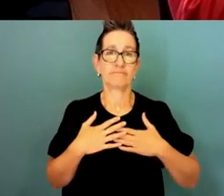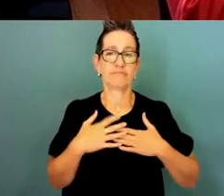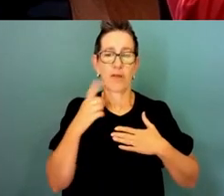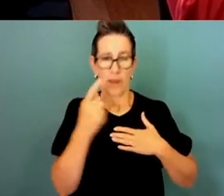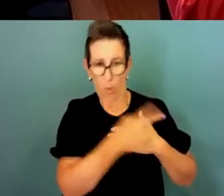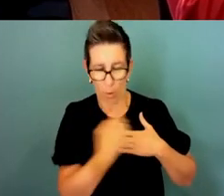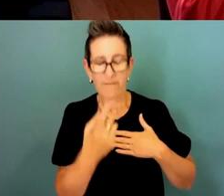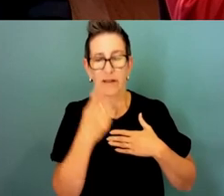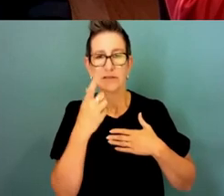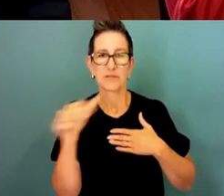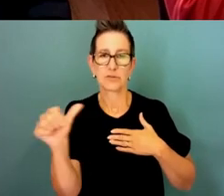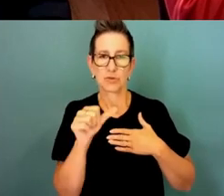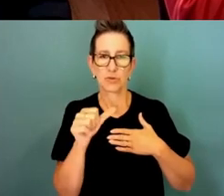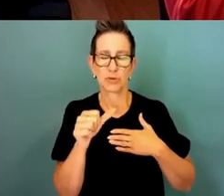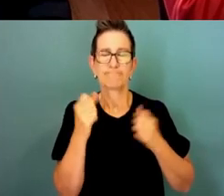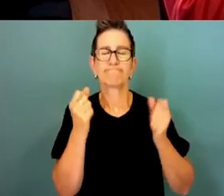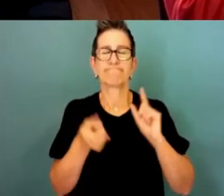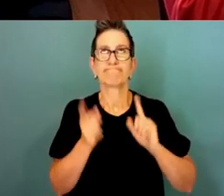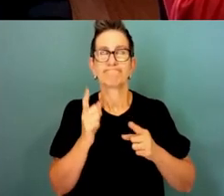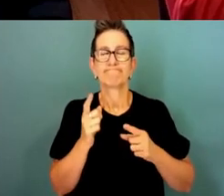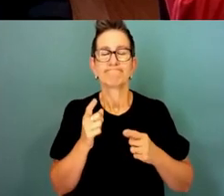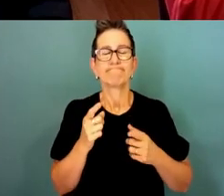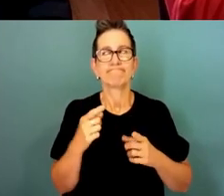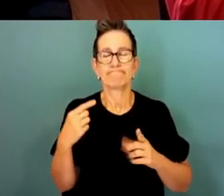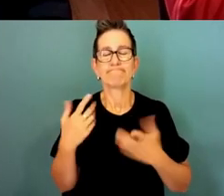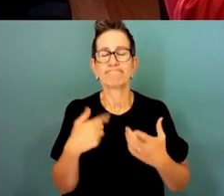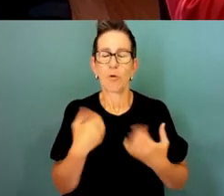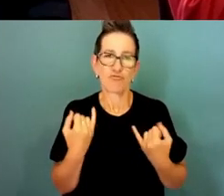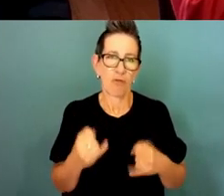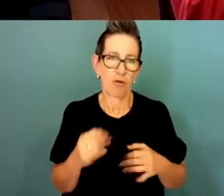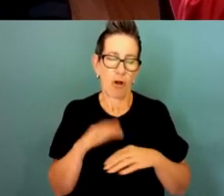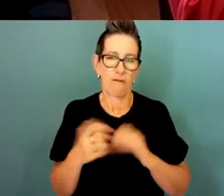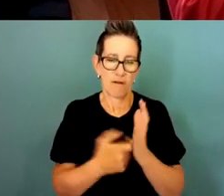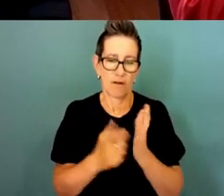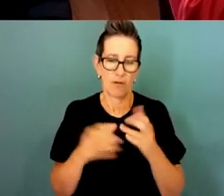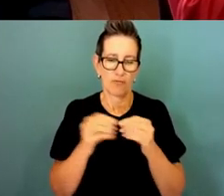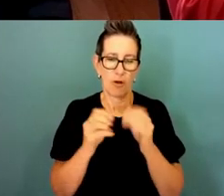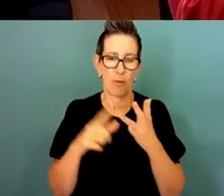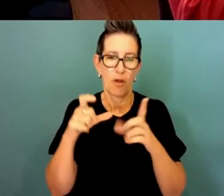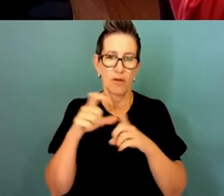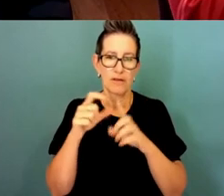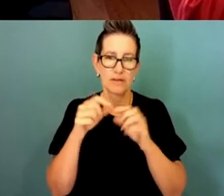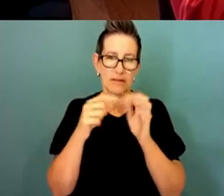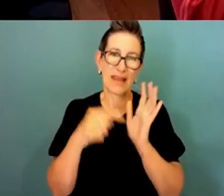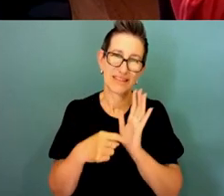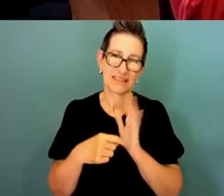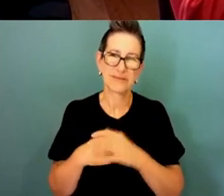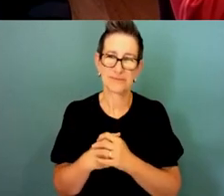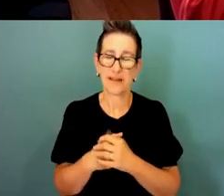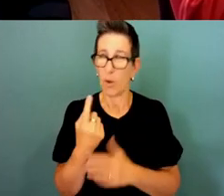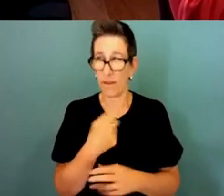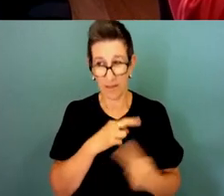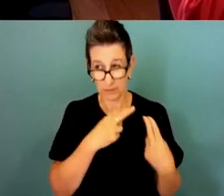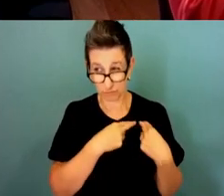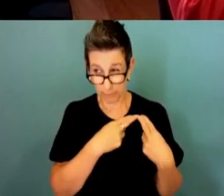on board and the integrity piece in the reform I think will pick up some of that but we've all got that responsibility